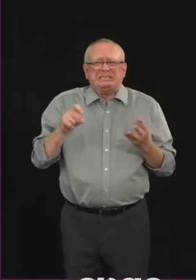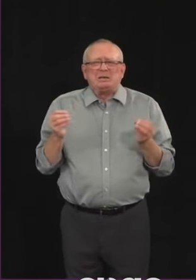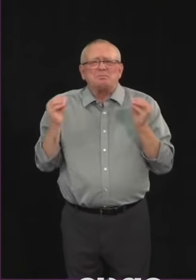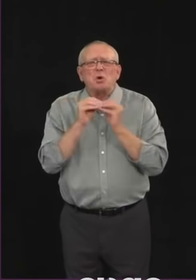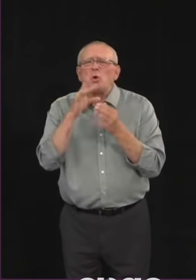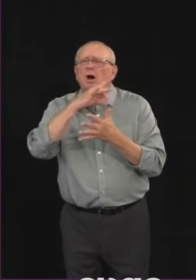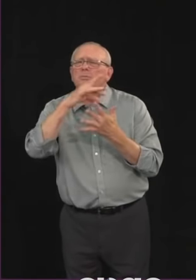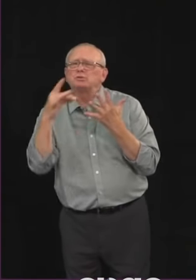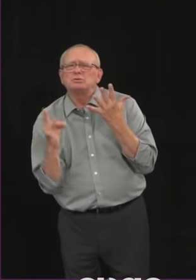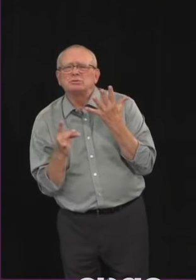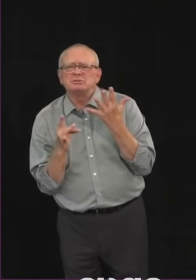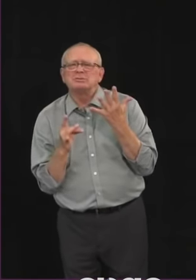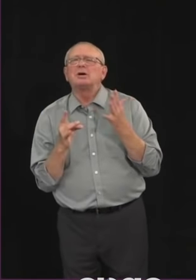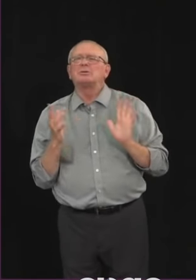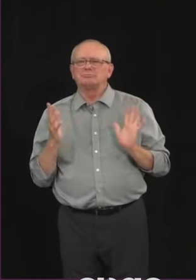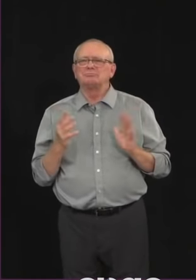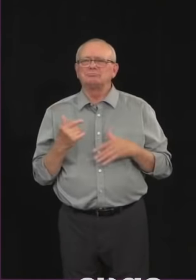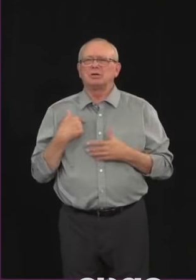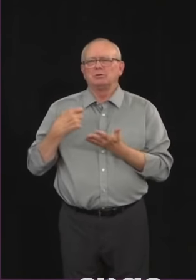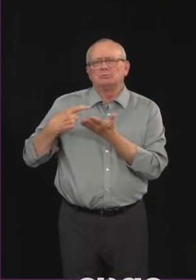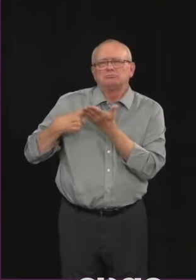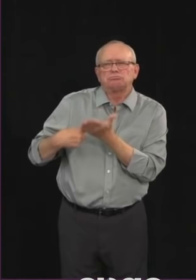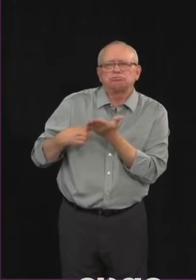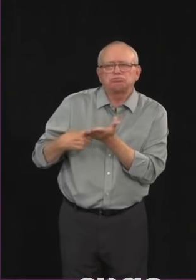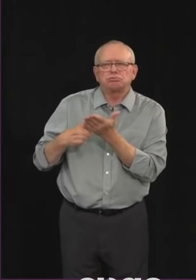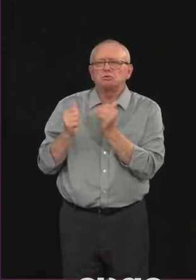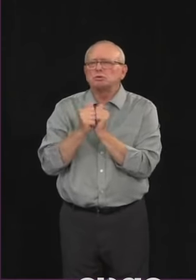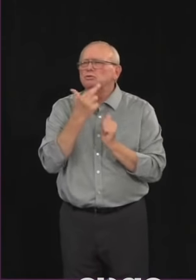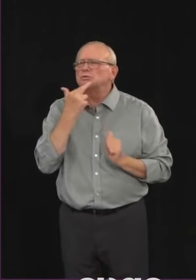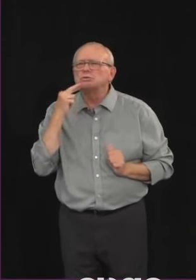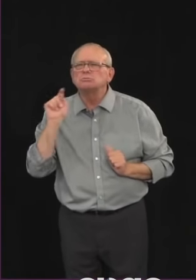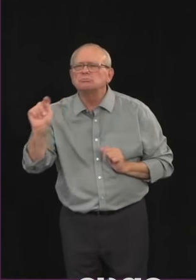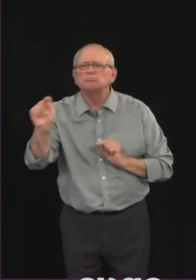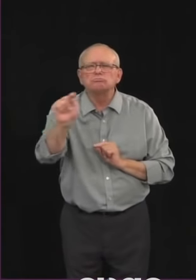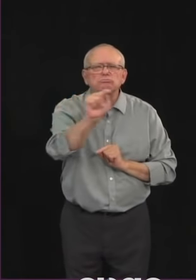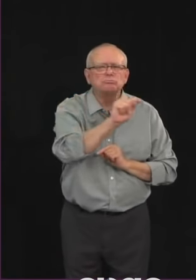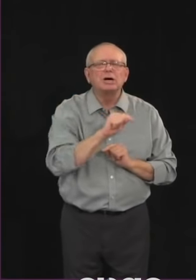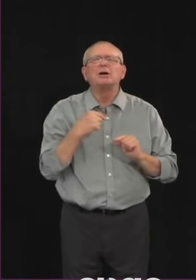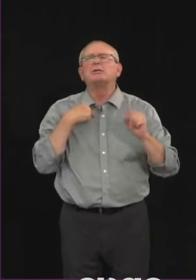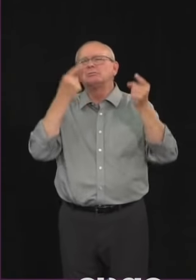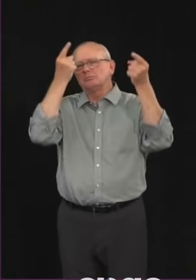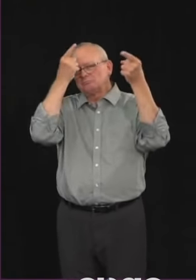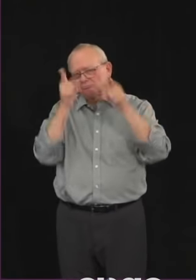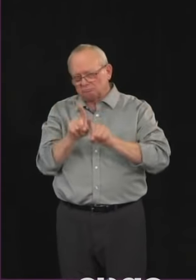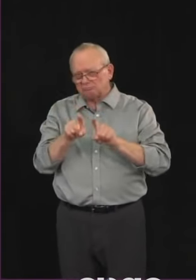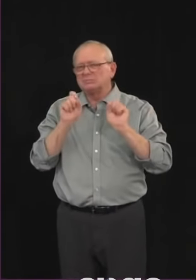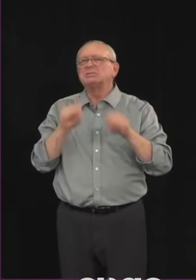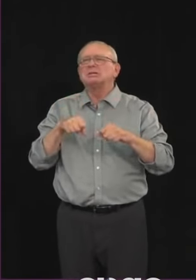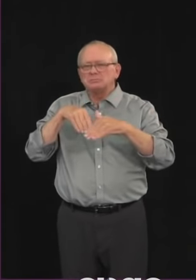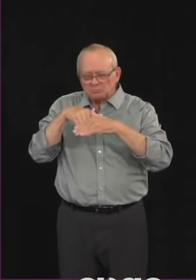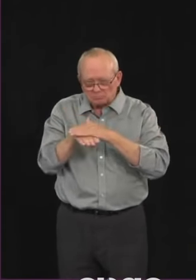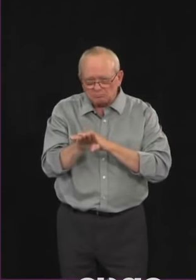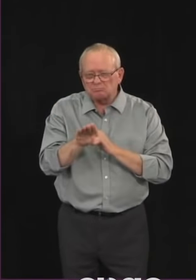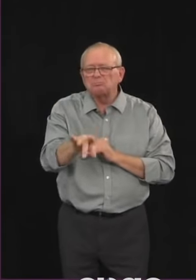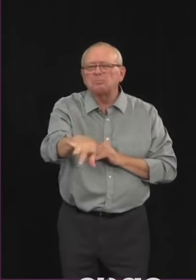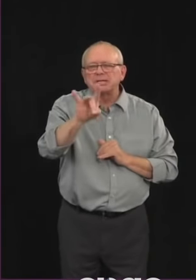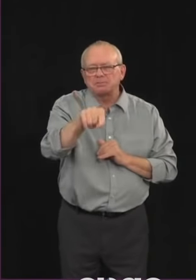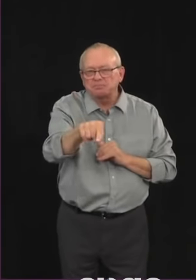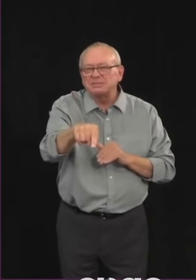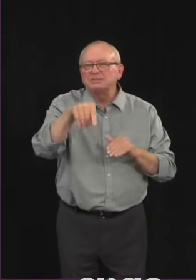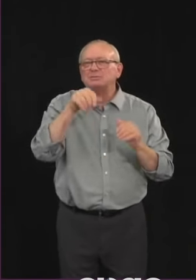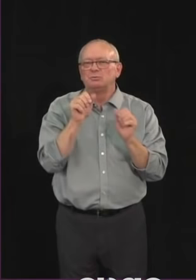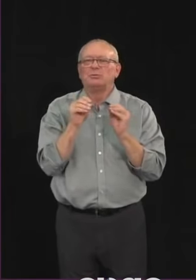could be done safely. People also asked for more masks and the restaurants asked us to simplify the packaging